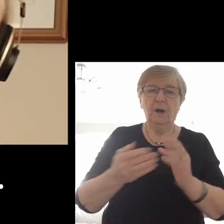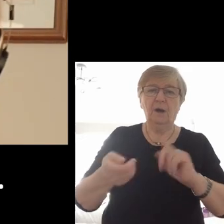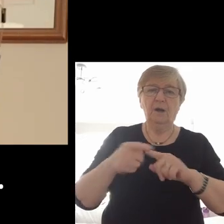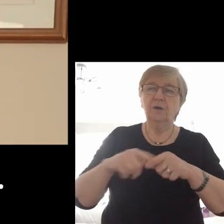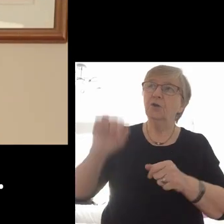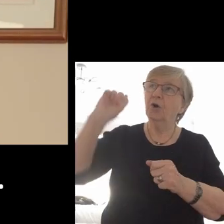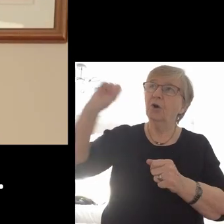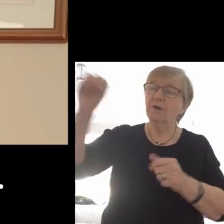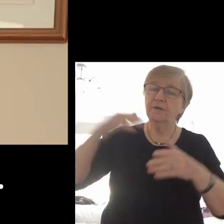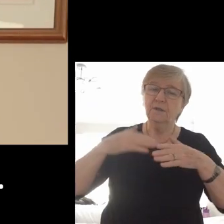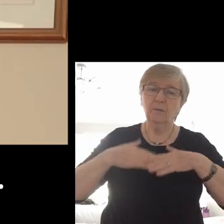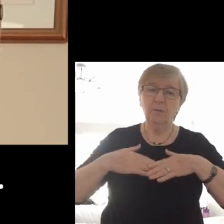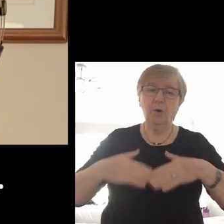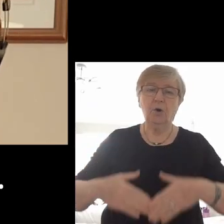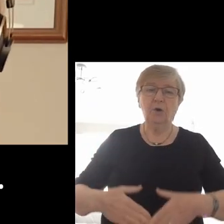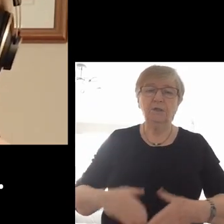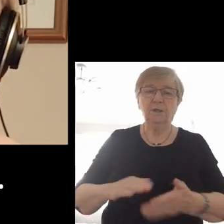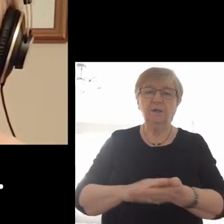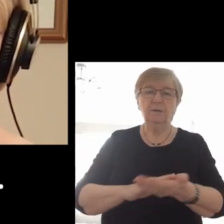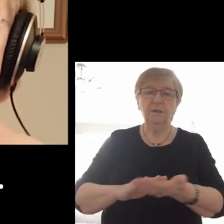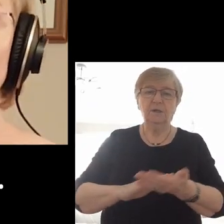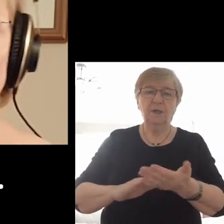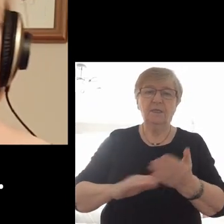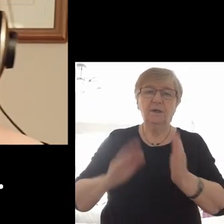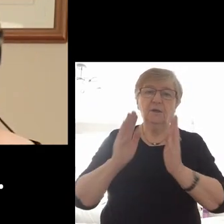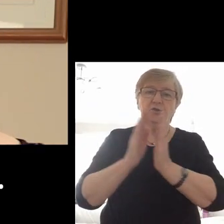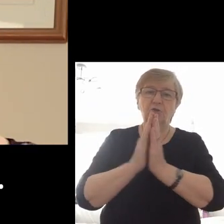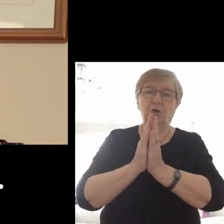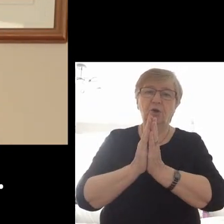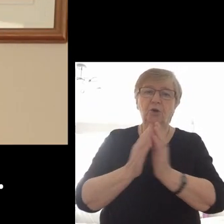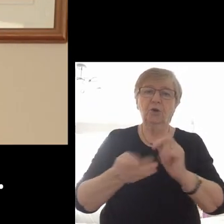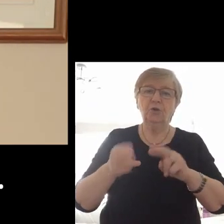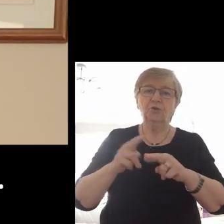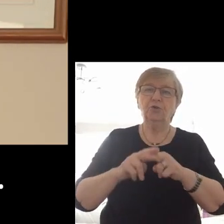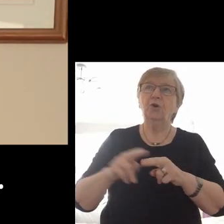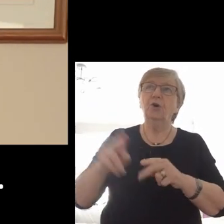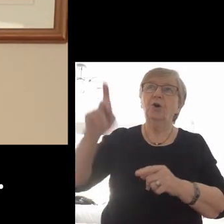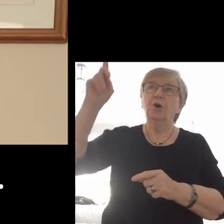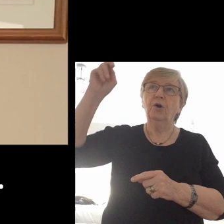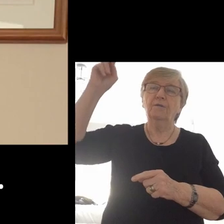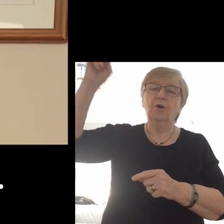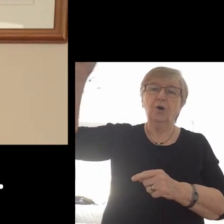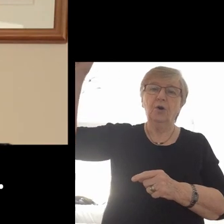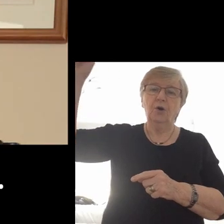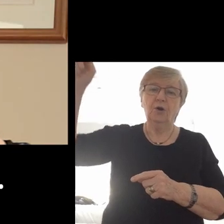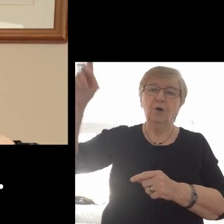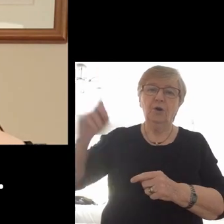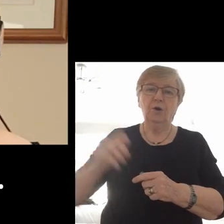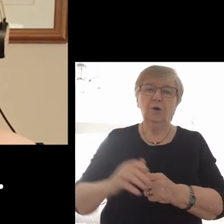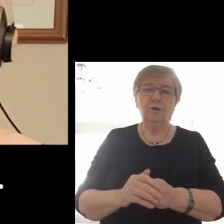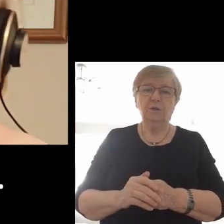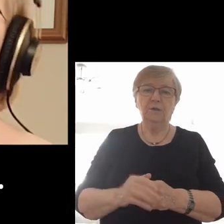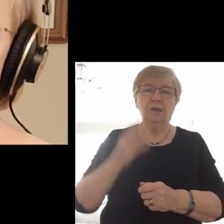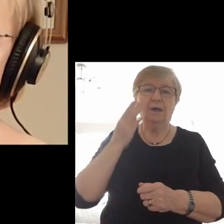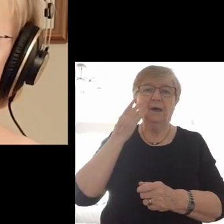part of the body, the Church of God.